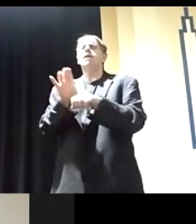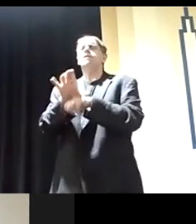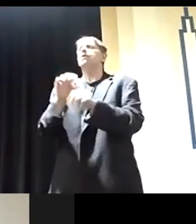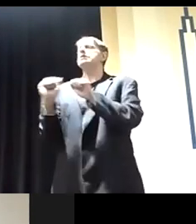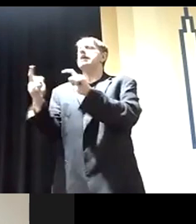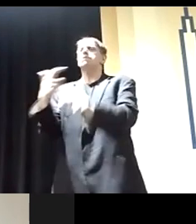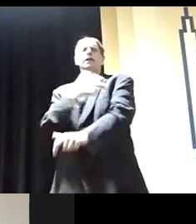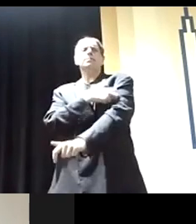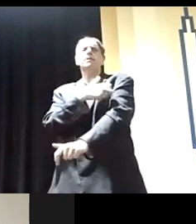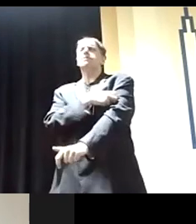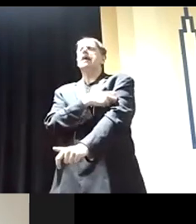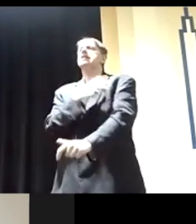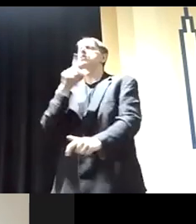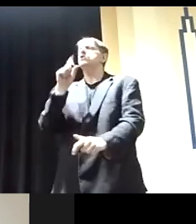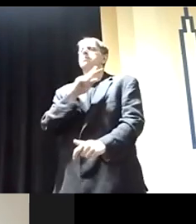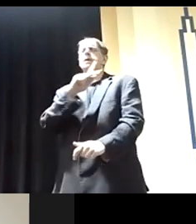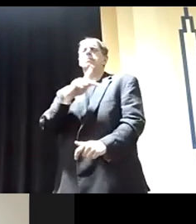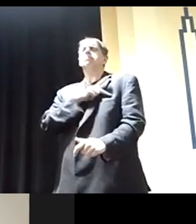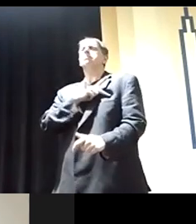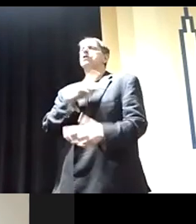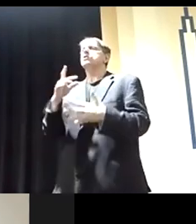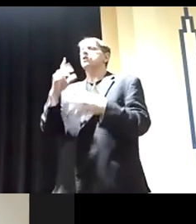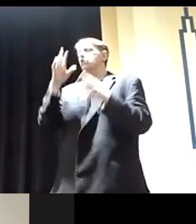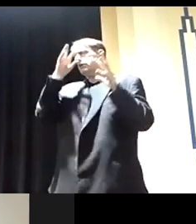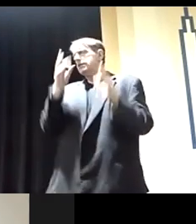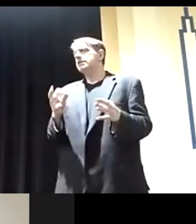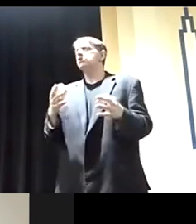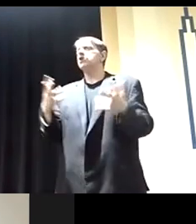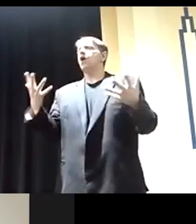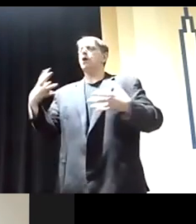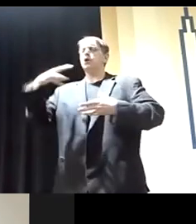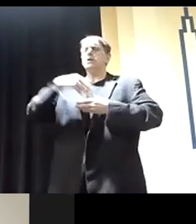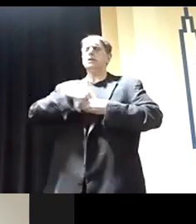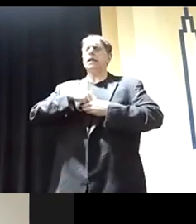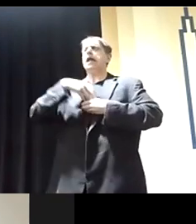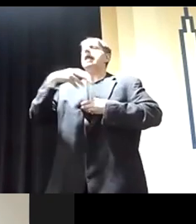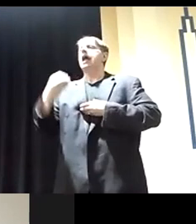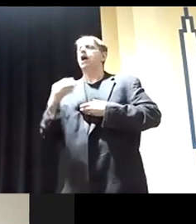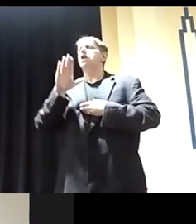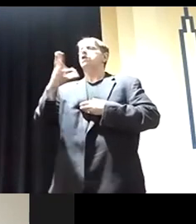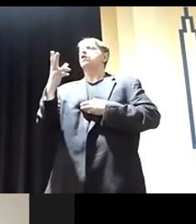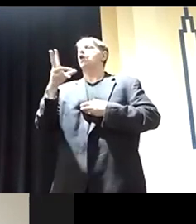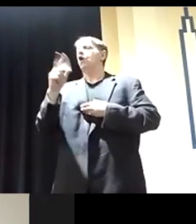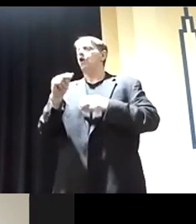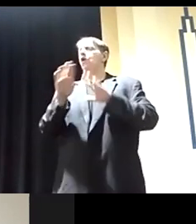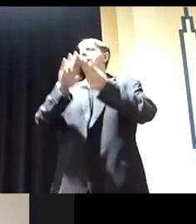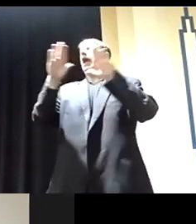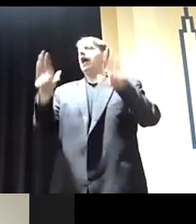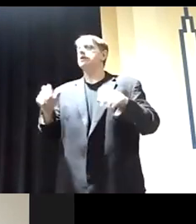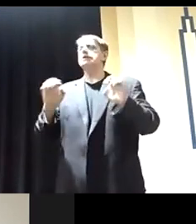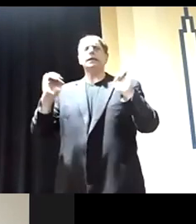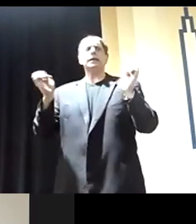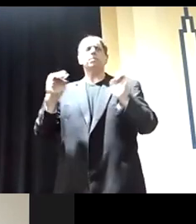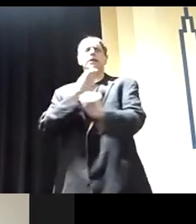It should always be a personal choice of everyone to what goes in and how you handle your own health. Emergency